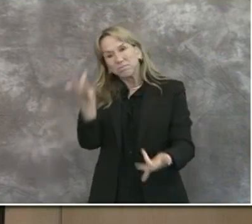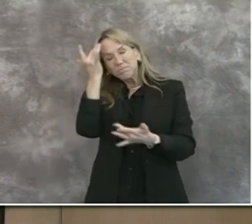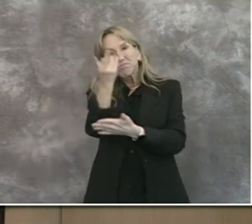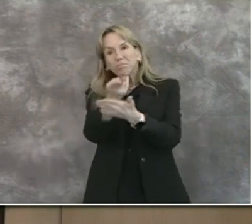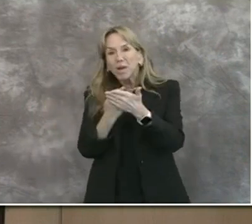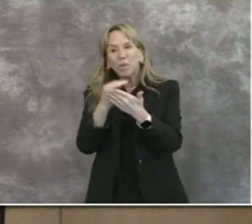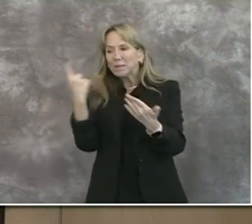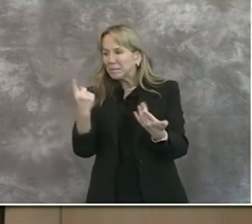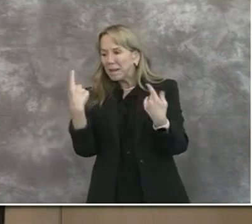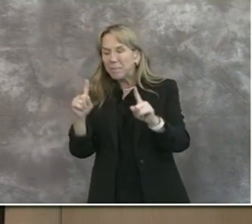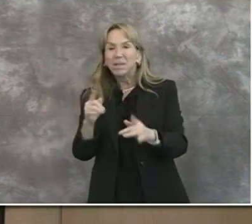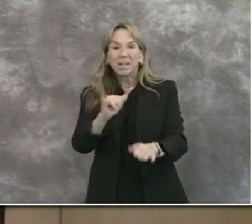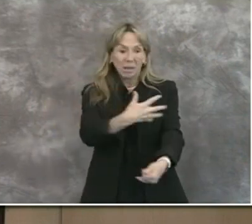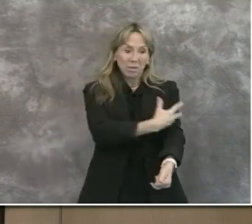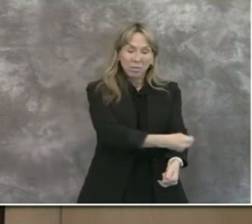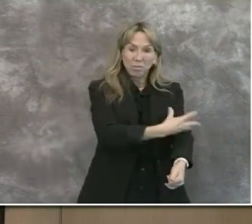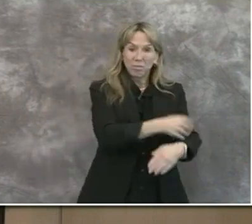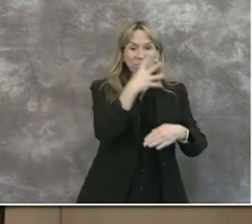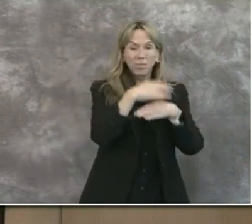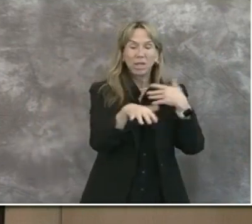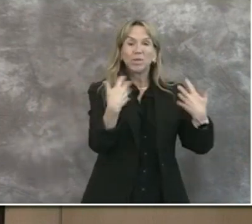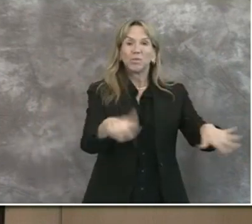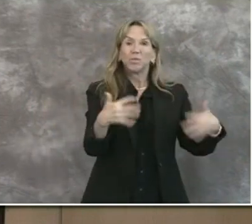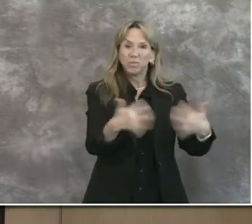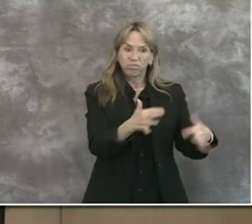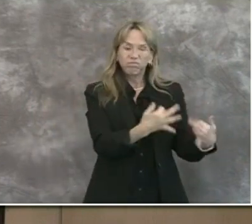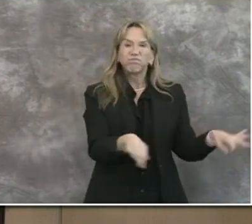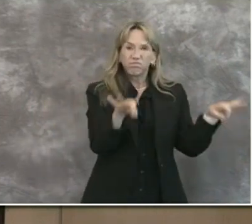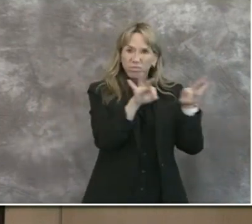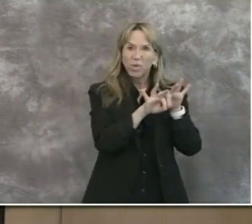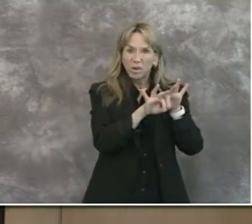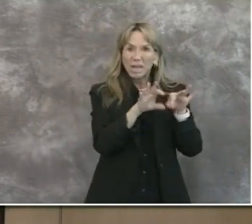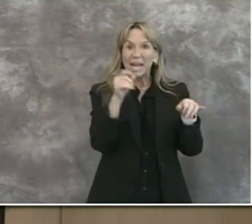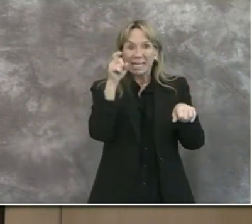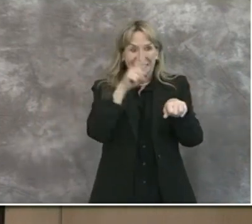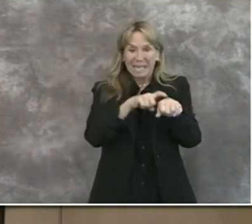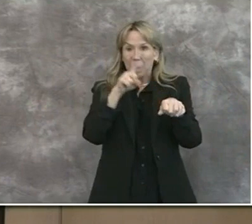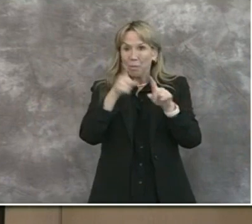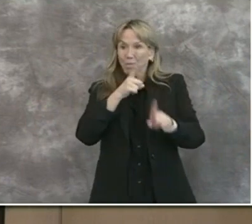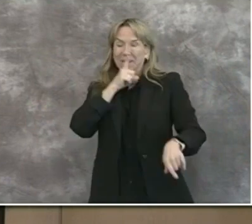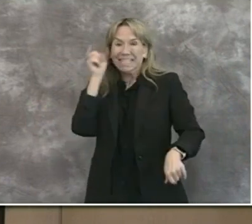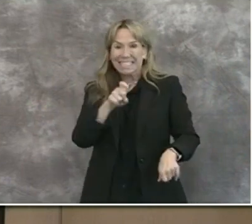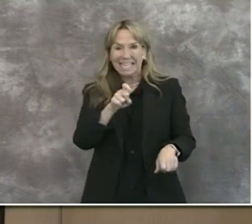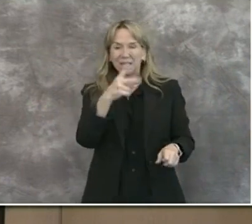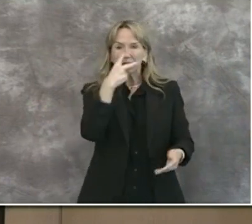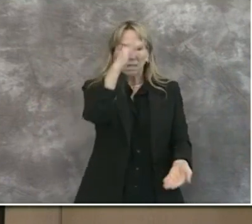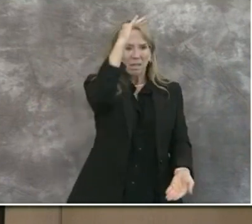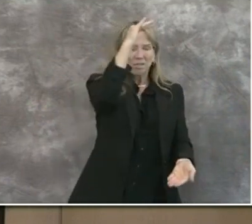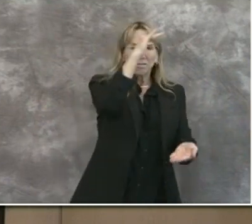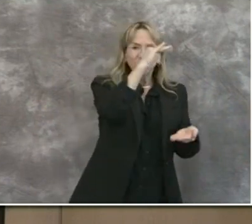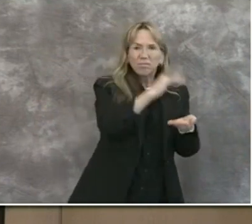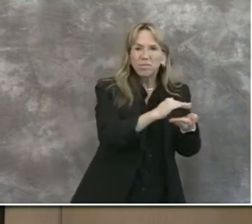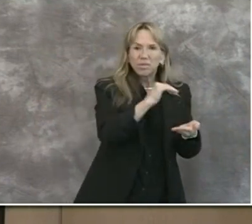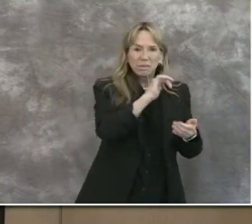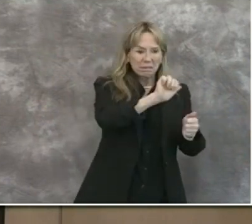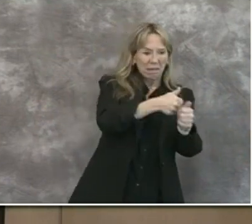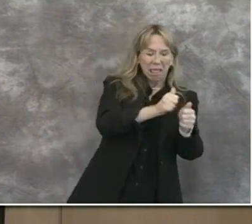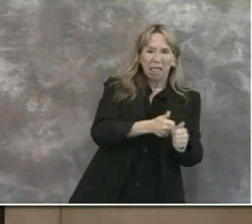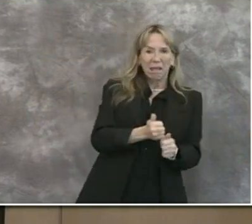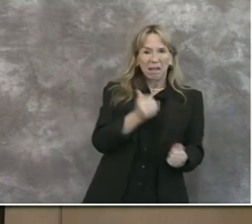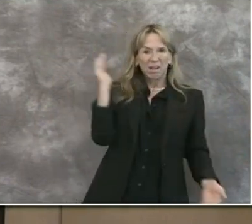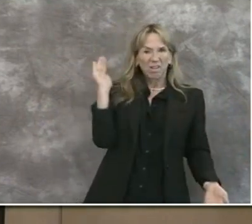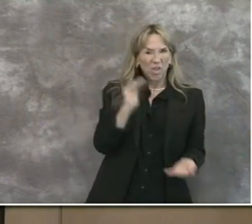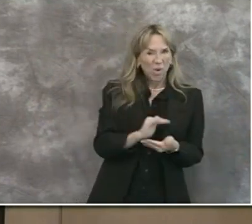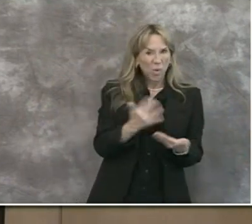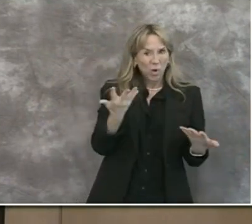usual blood donations and efforts at times can dwindle. They come in at a lower rate at a time where there